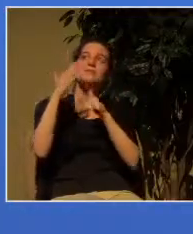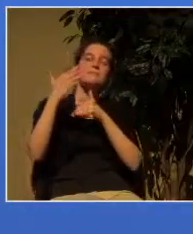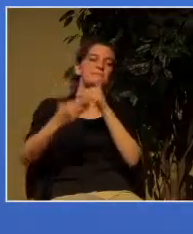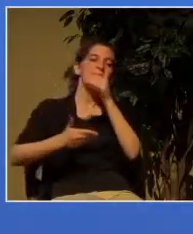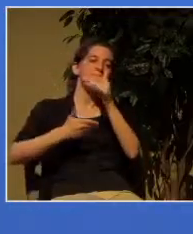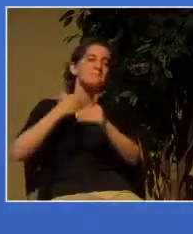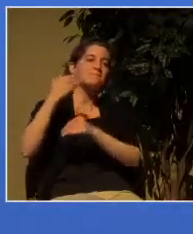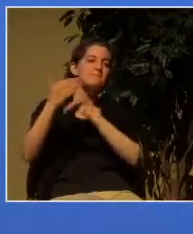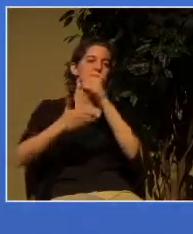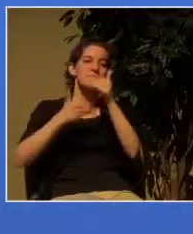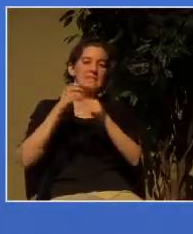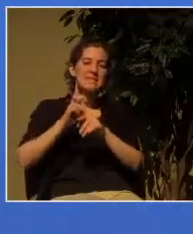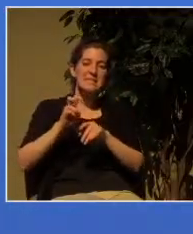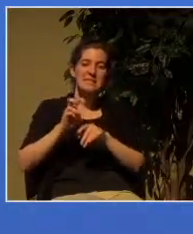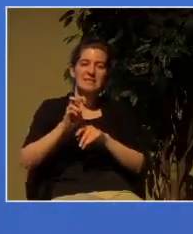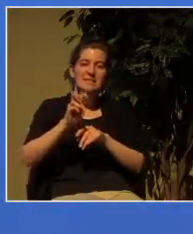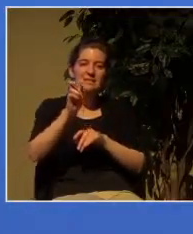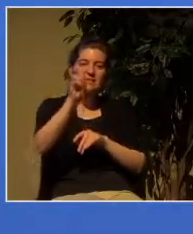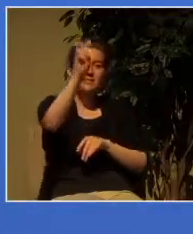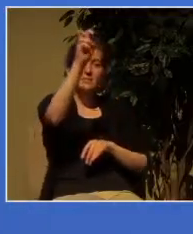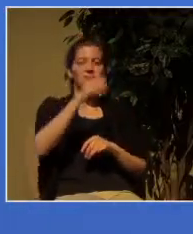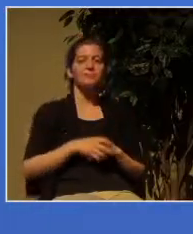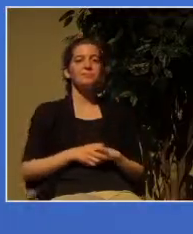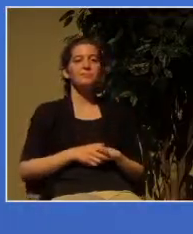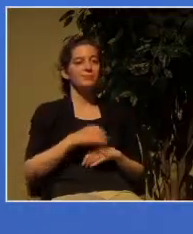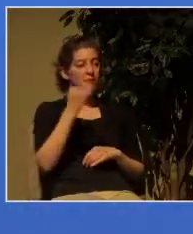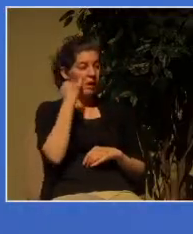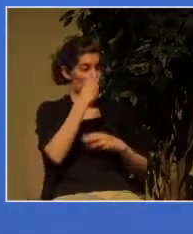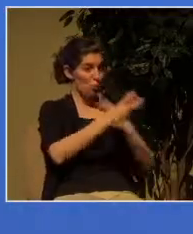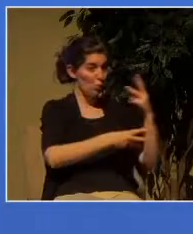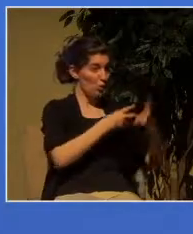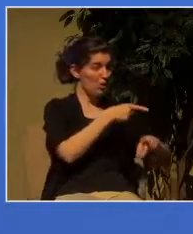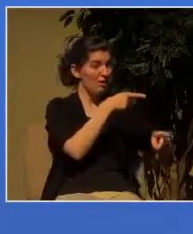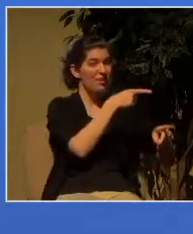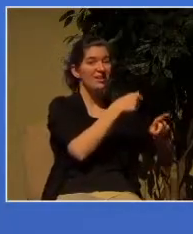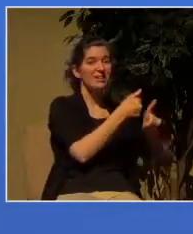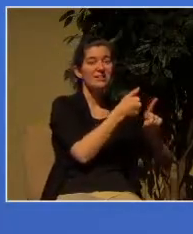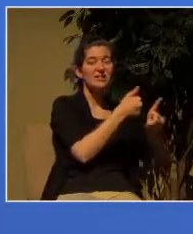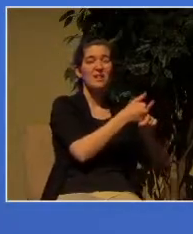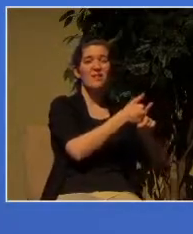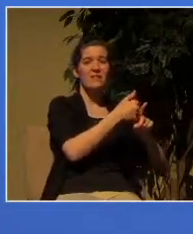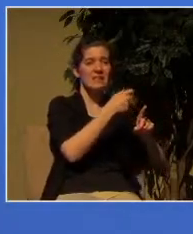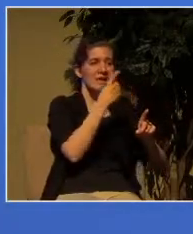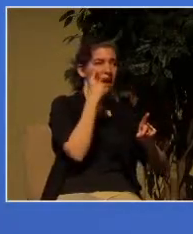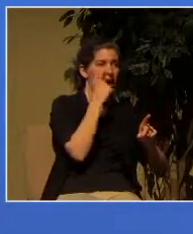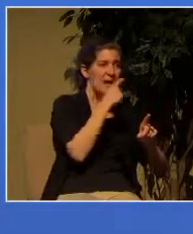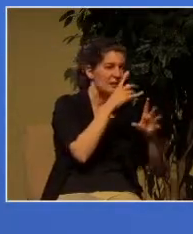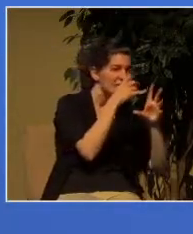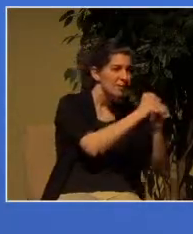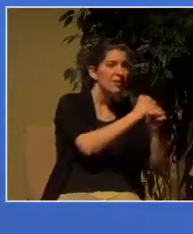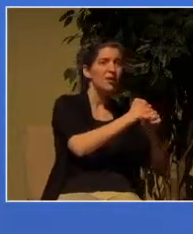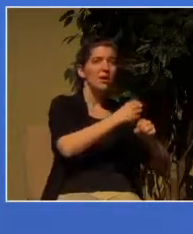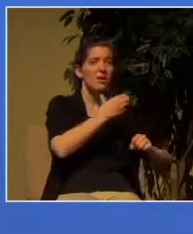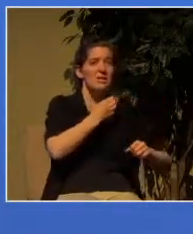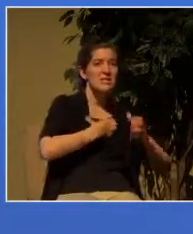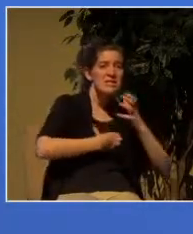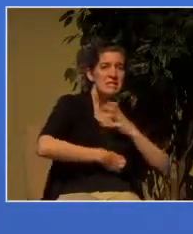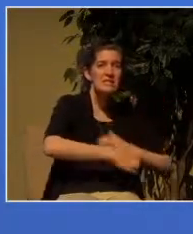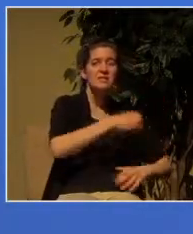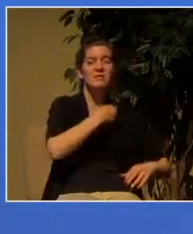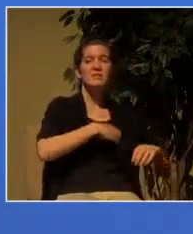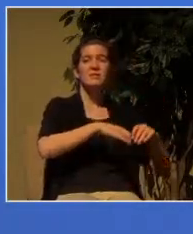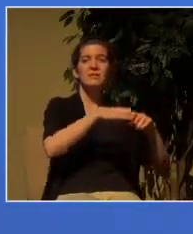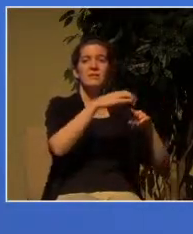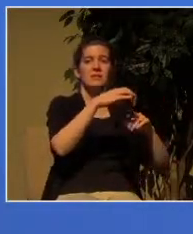characterized by the pride of life the lust of the flesh and the lust of the eyes the kingdom of God is characterized by the